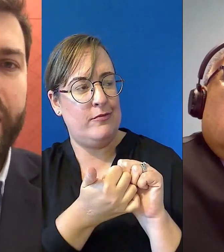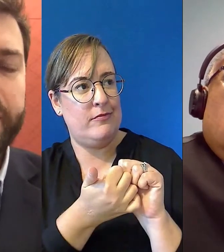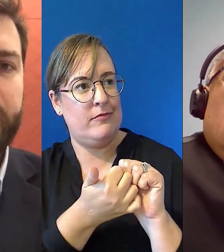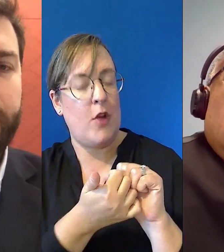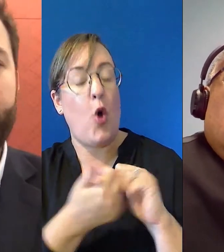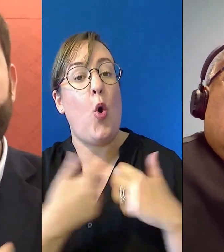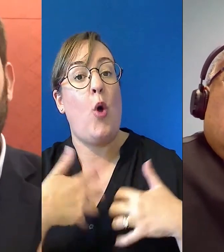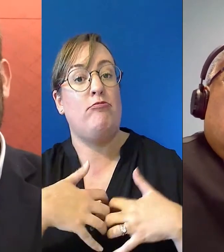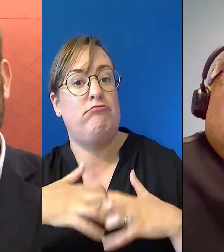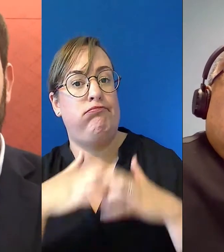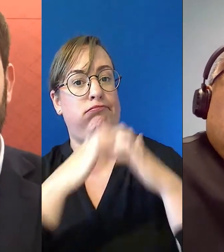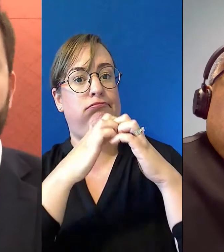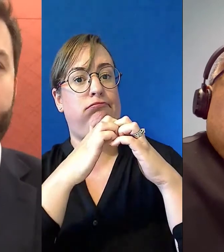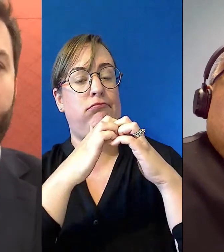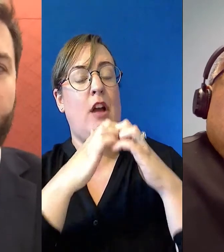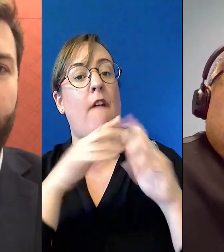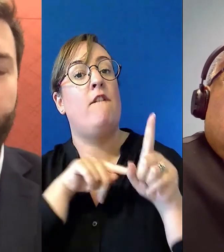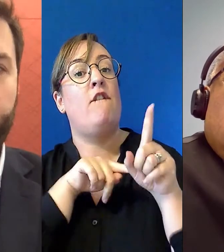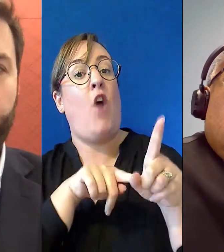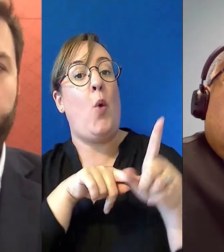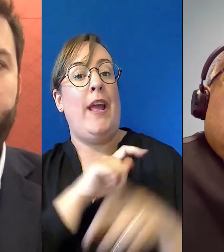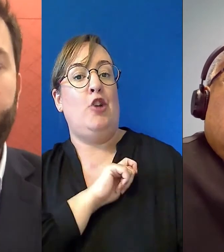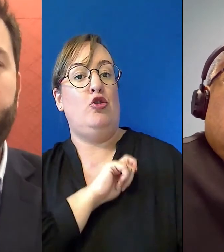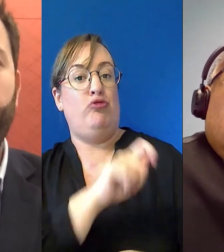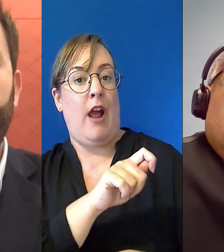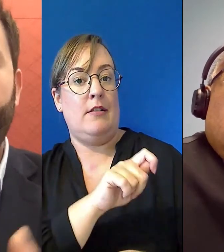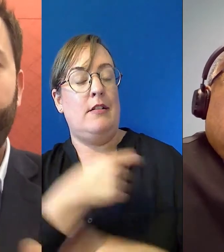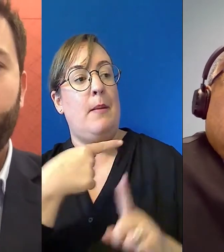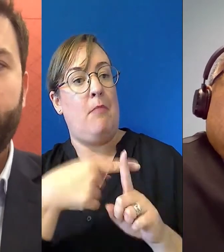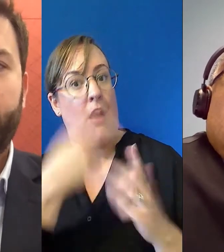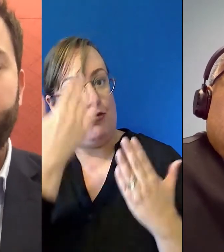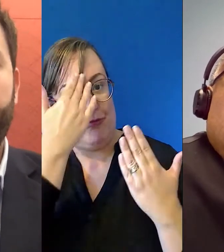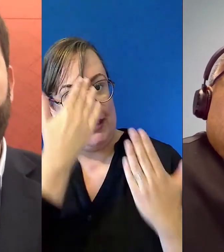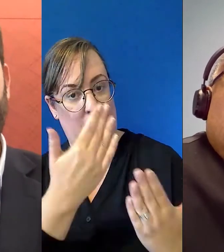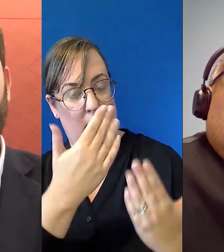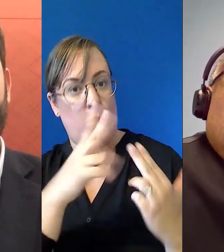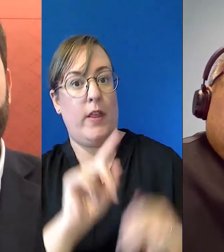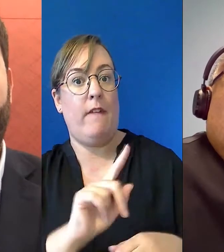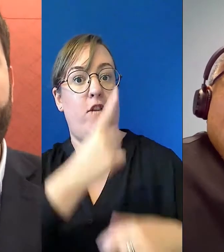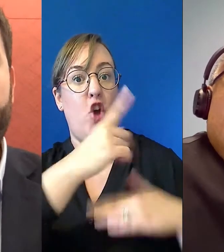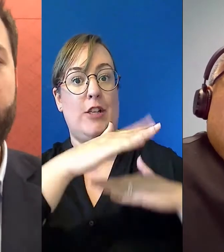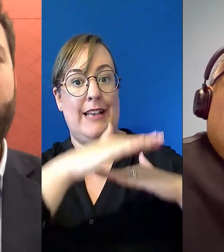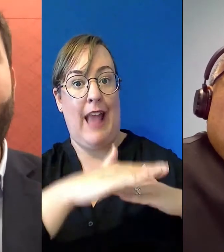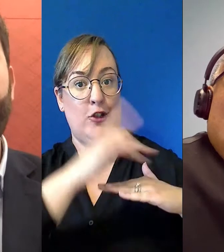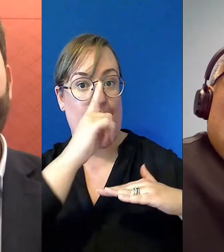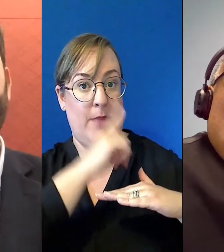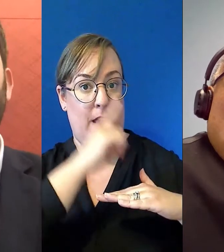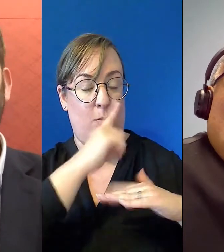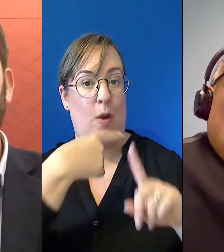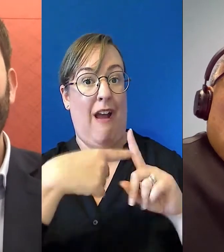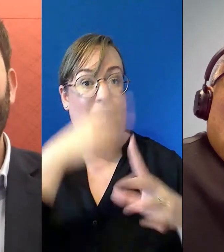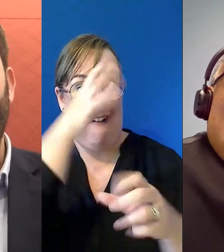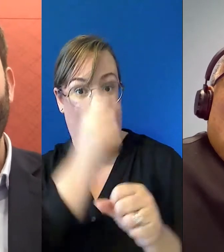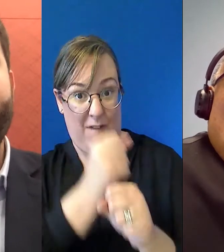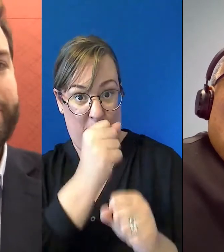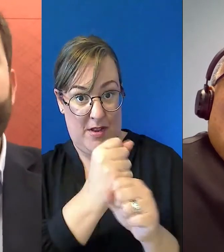partnership based on trust and mutual respect between First Nations people and government, how you then